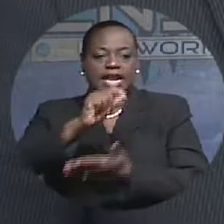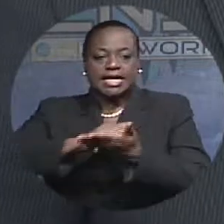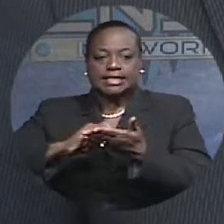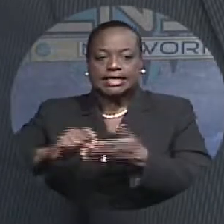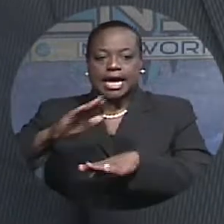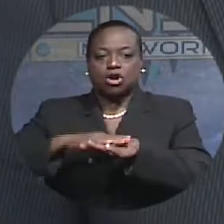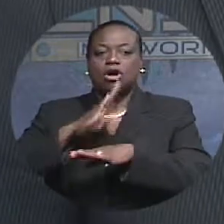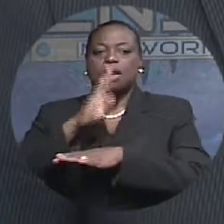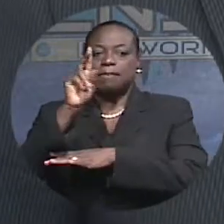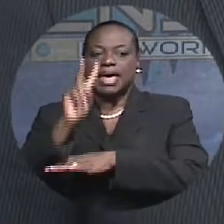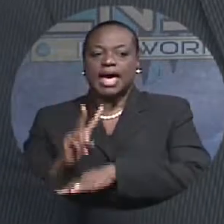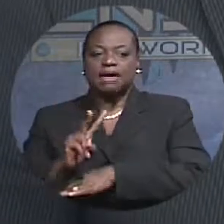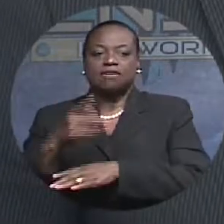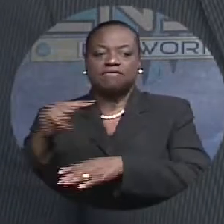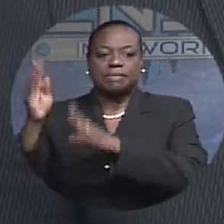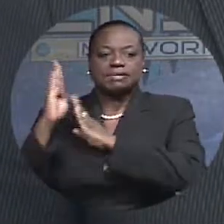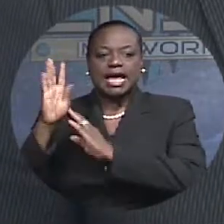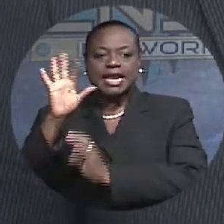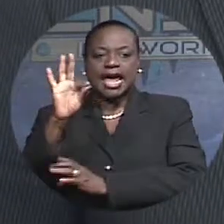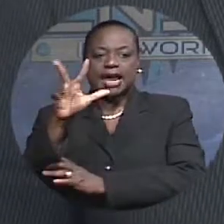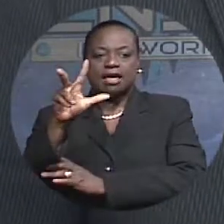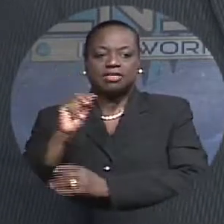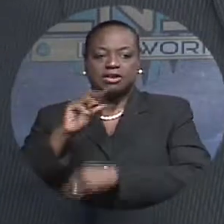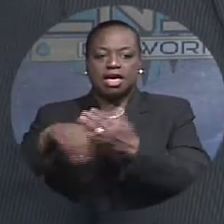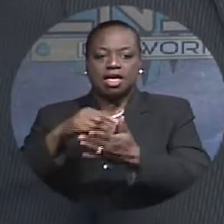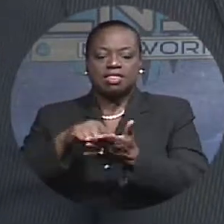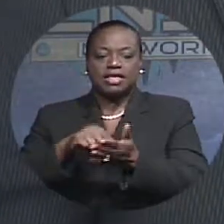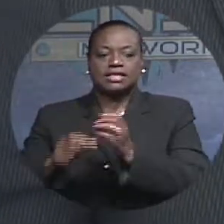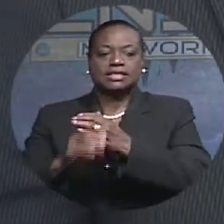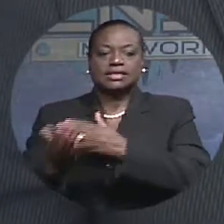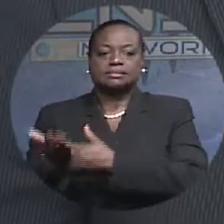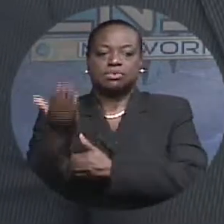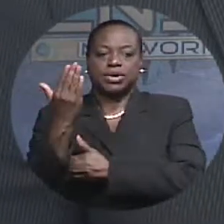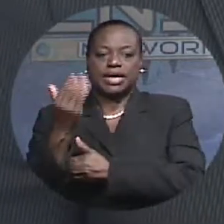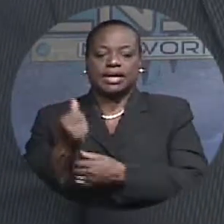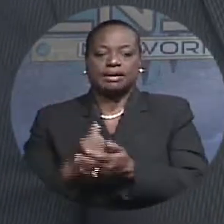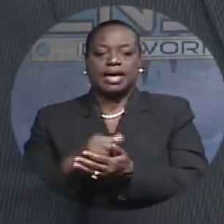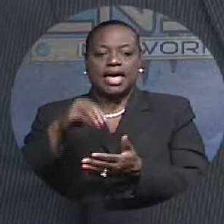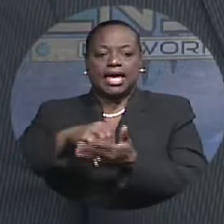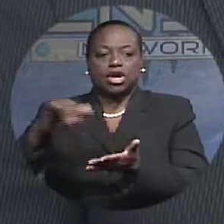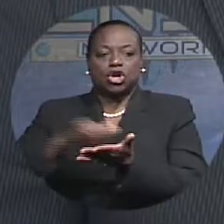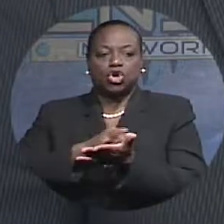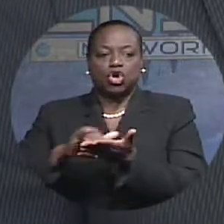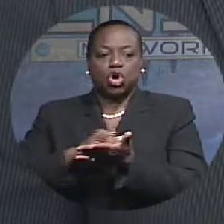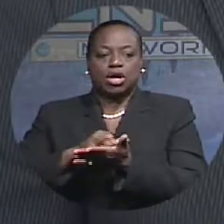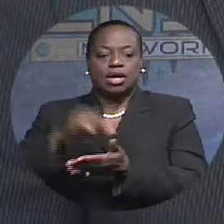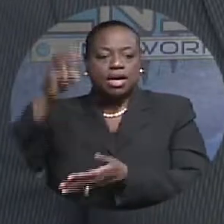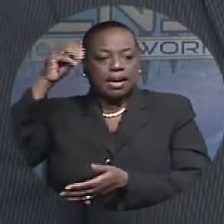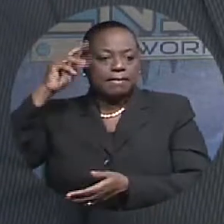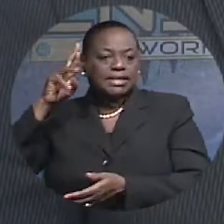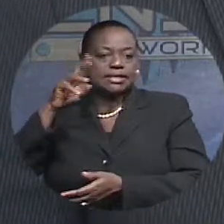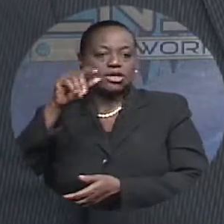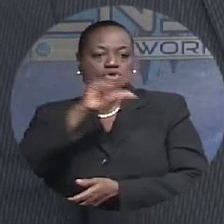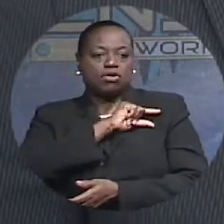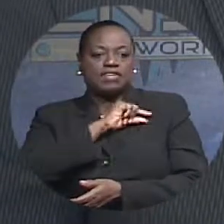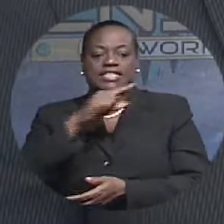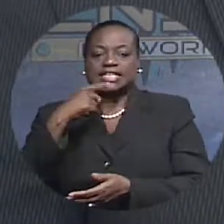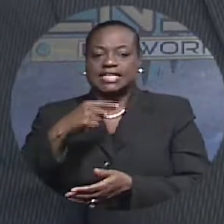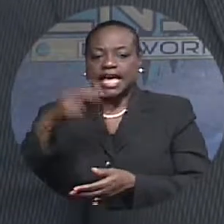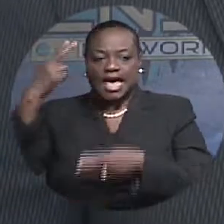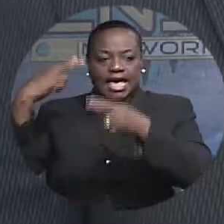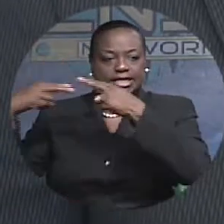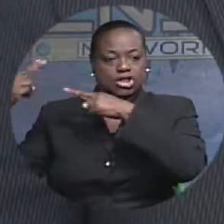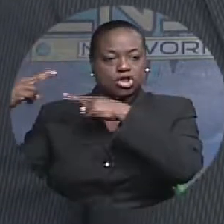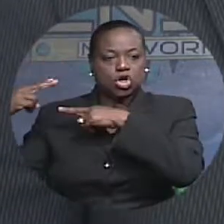of the Bahamas at 9.30 this morning at the United Nations headquarters in New York. Minister Griffin, who described the moment as historic, indicated